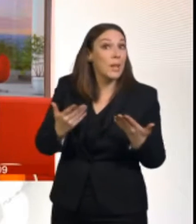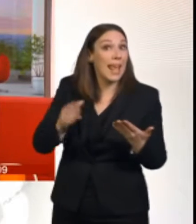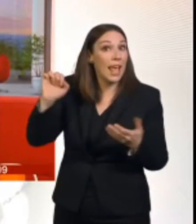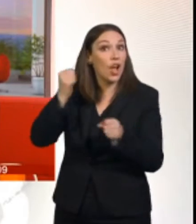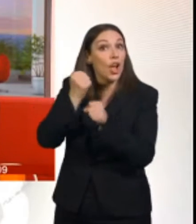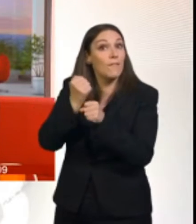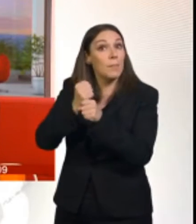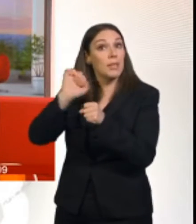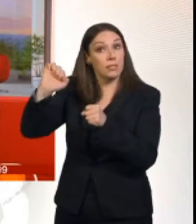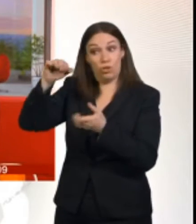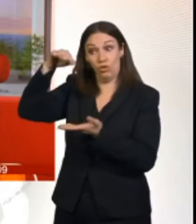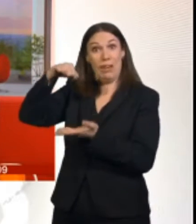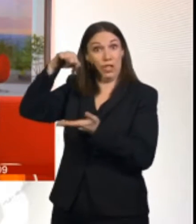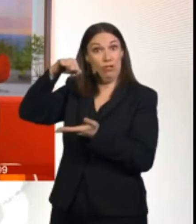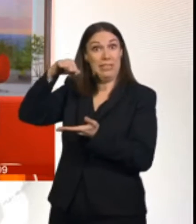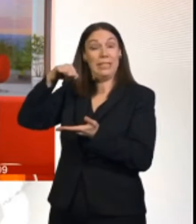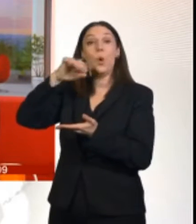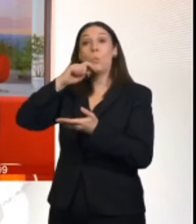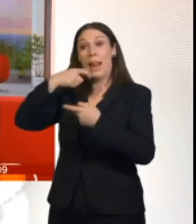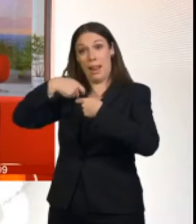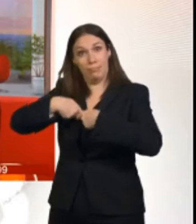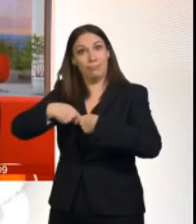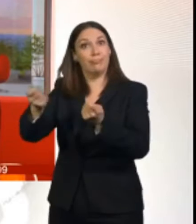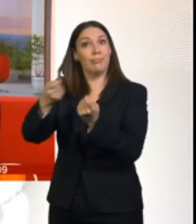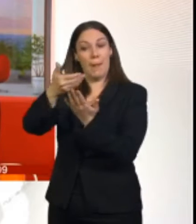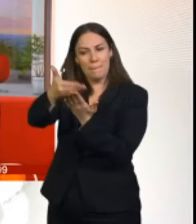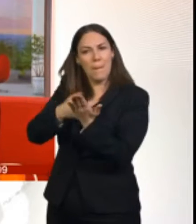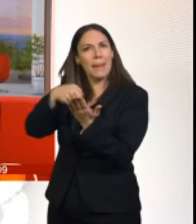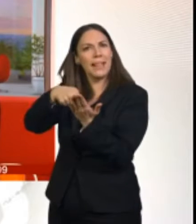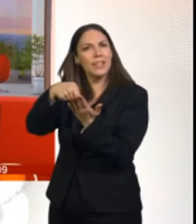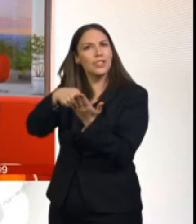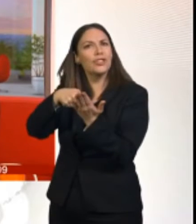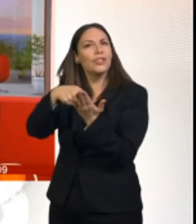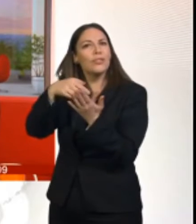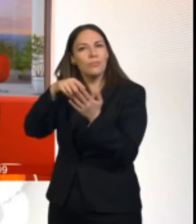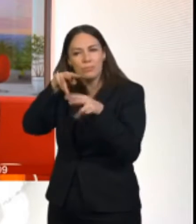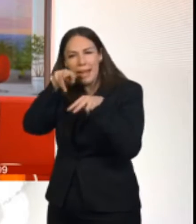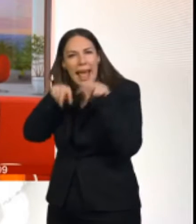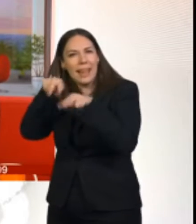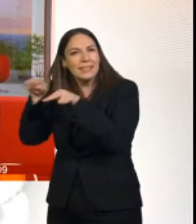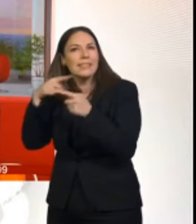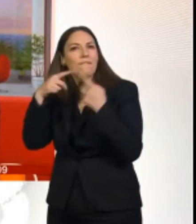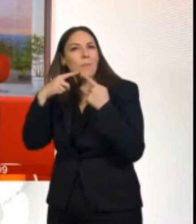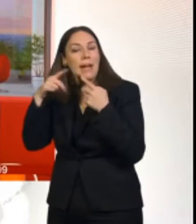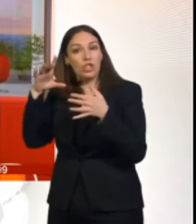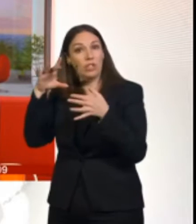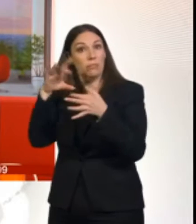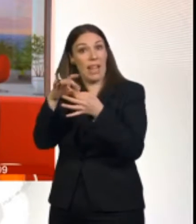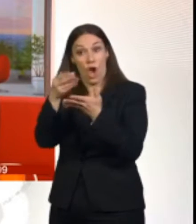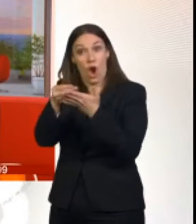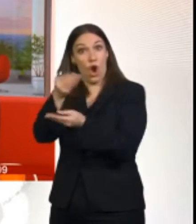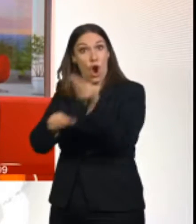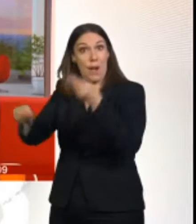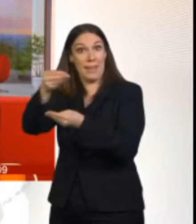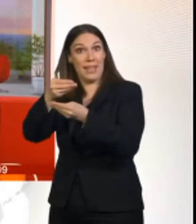government's publishing its economic analysis. It's looking at the long-term effects of Brexit. That document will look at various scenarios expected to